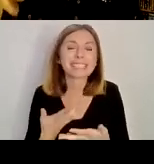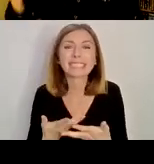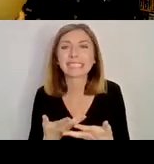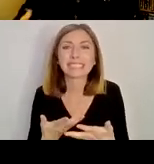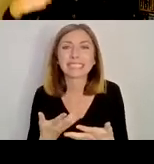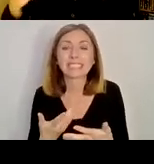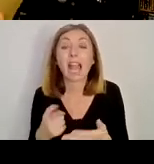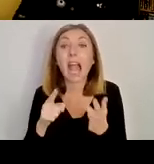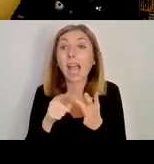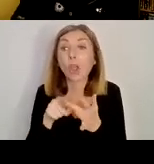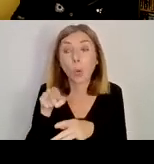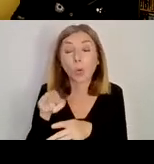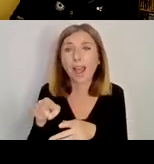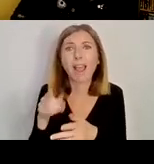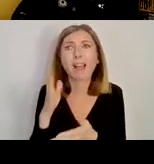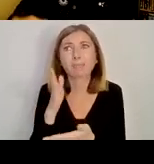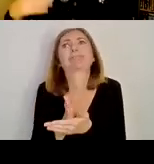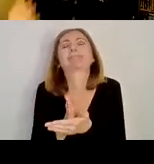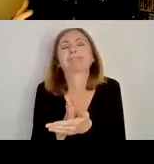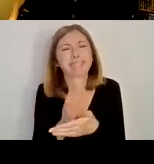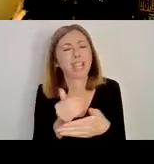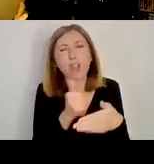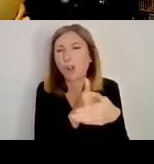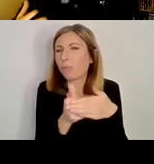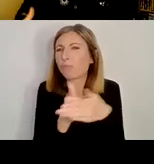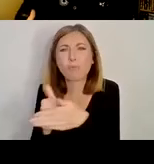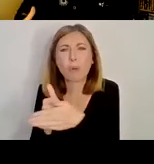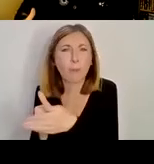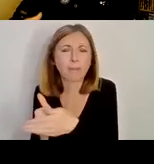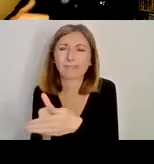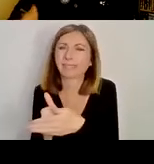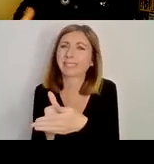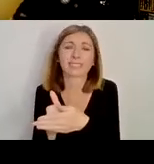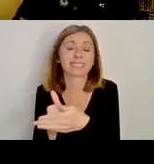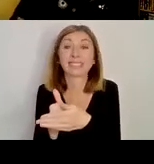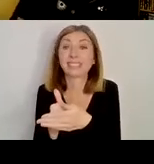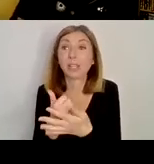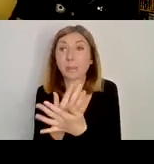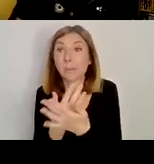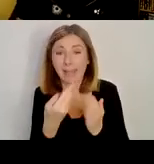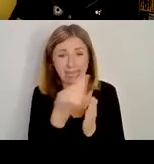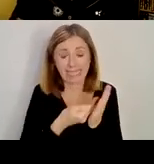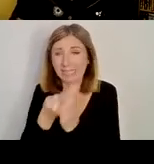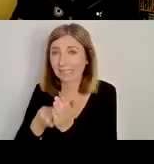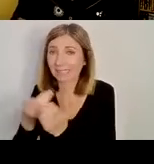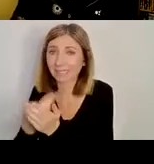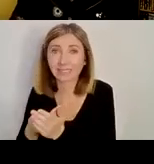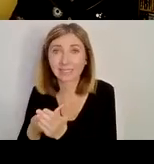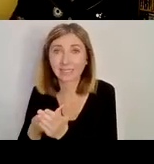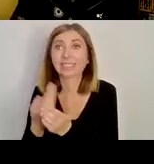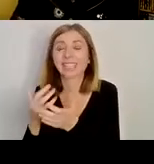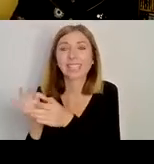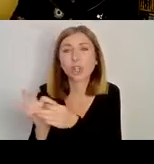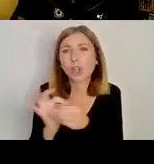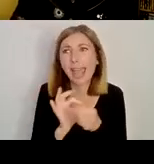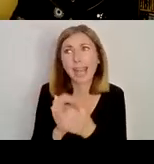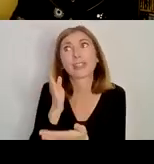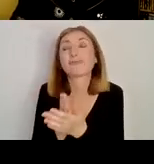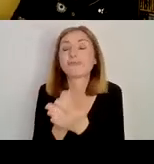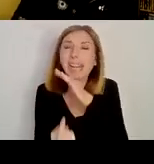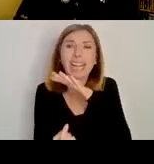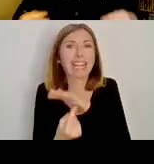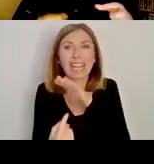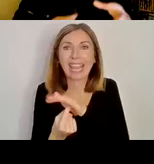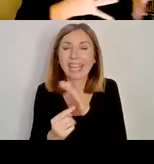Iona is so prominent, and its connections are so important, that everything else becomes very overshadowed.